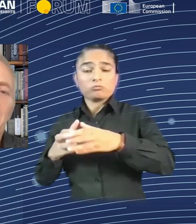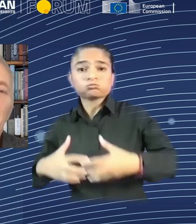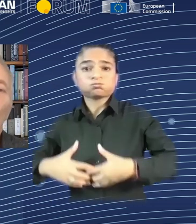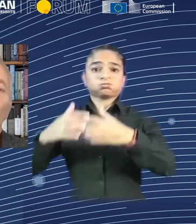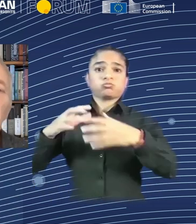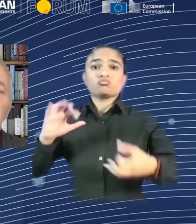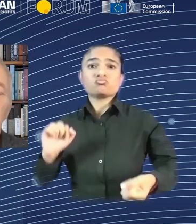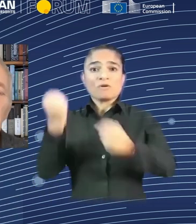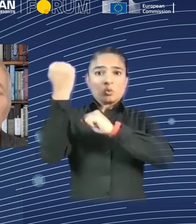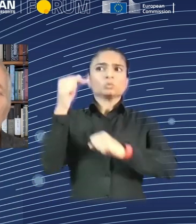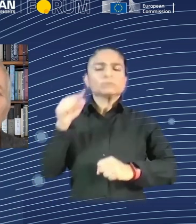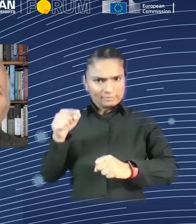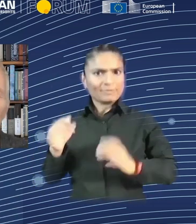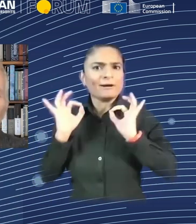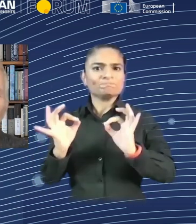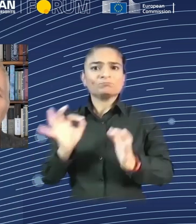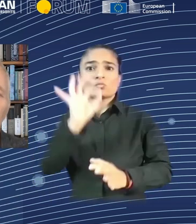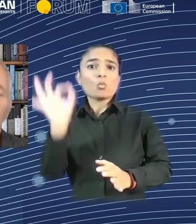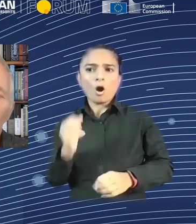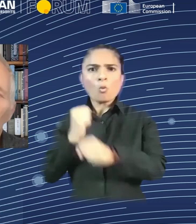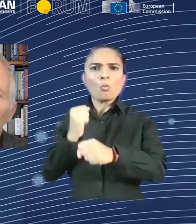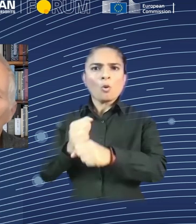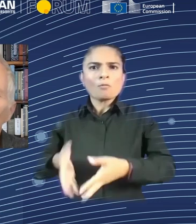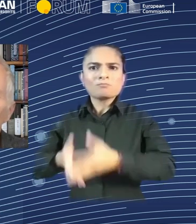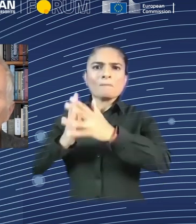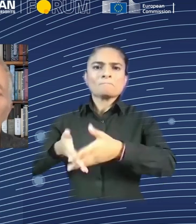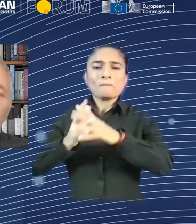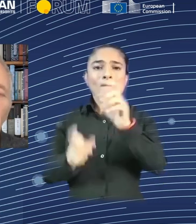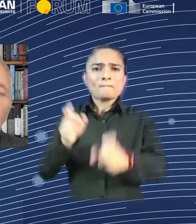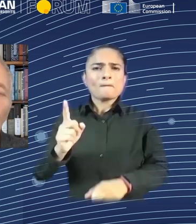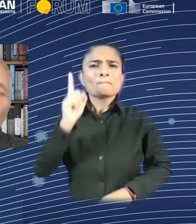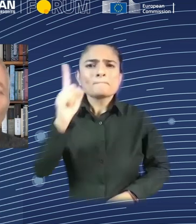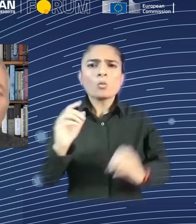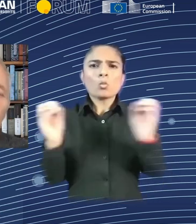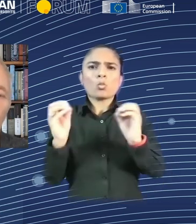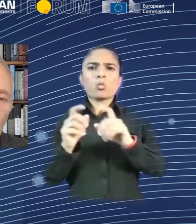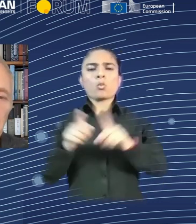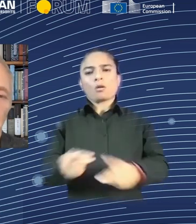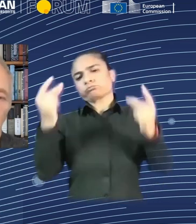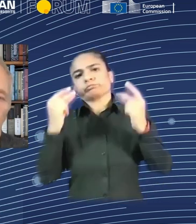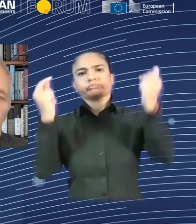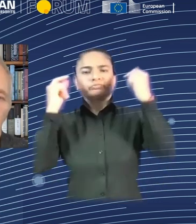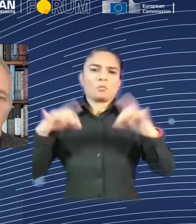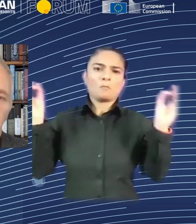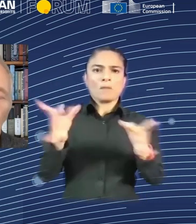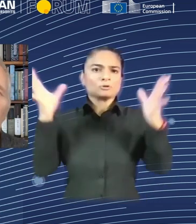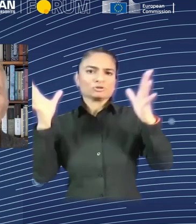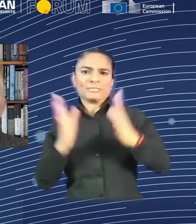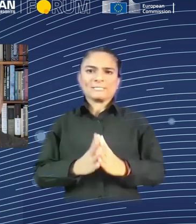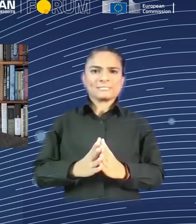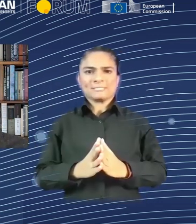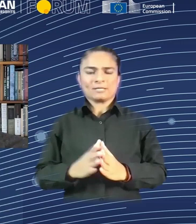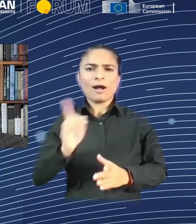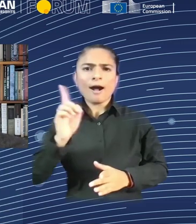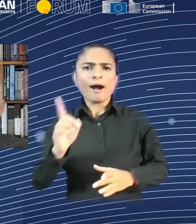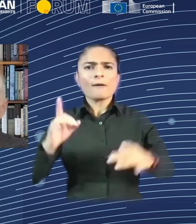once things become cheap, human imagination finds new ways to use them. Right? So